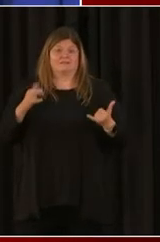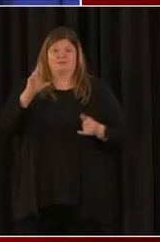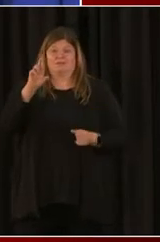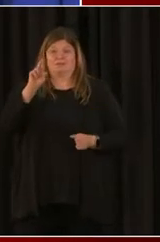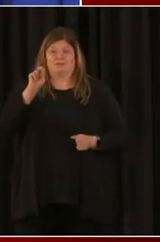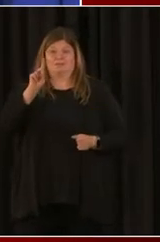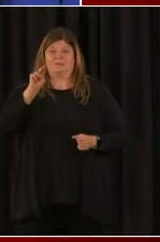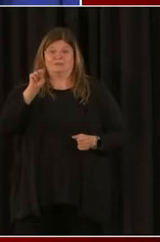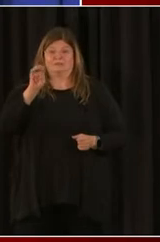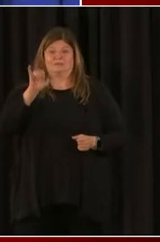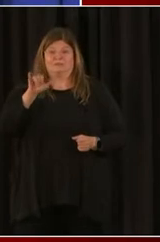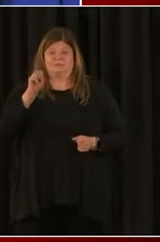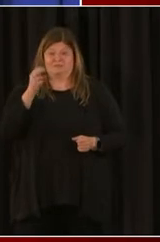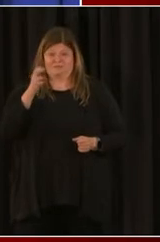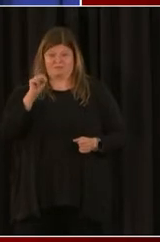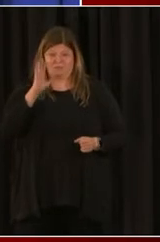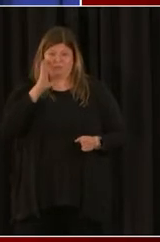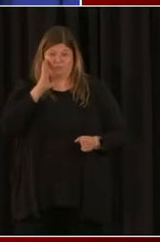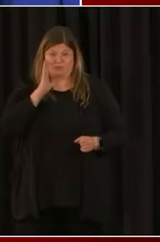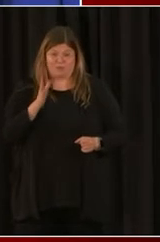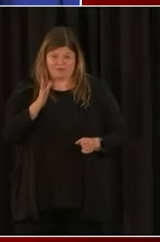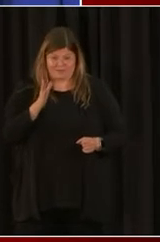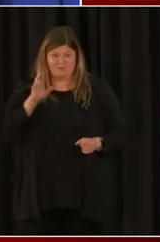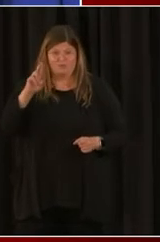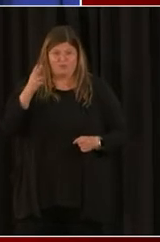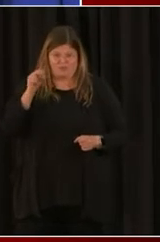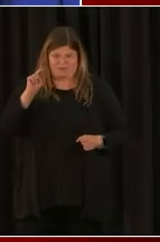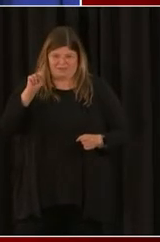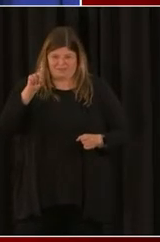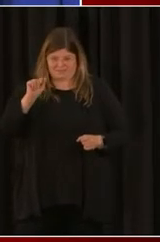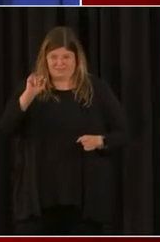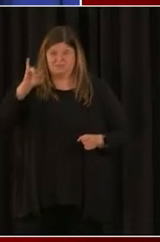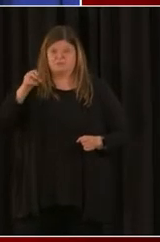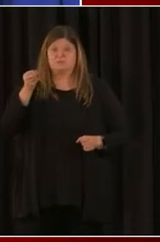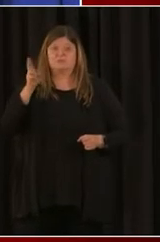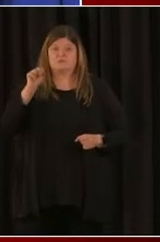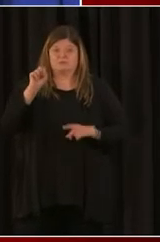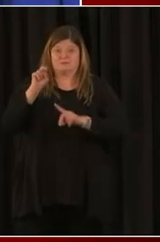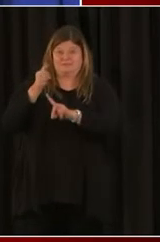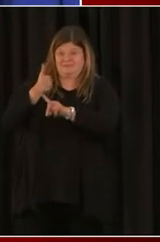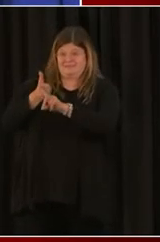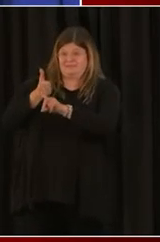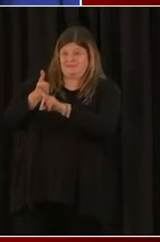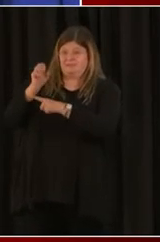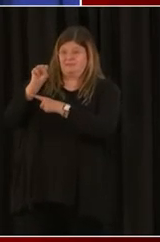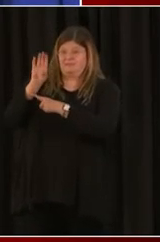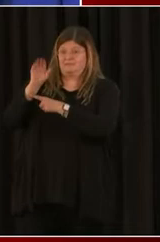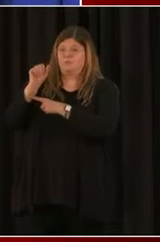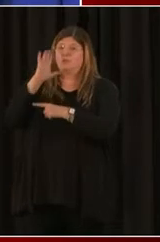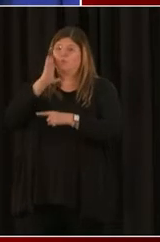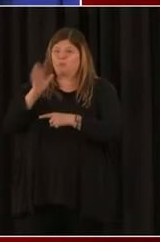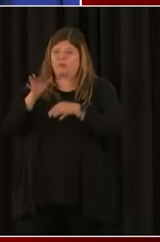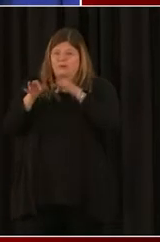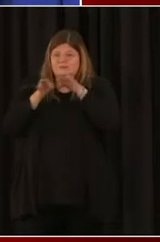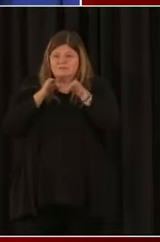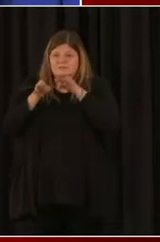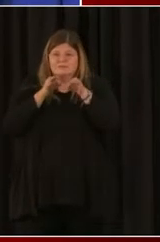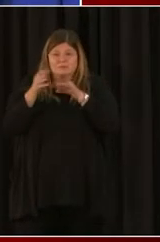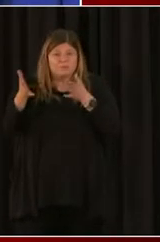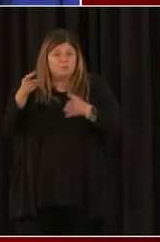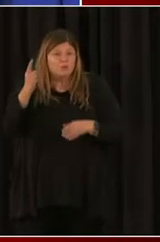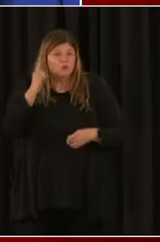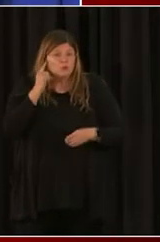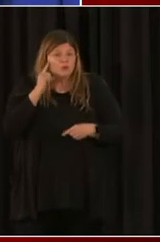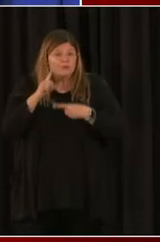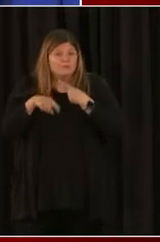SBA. But as you might have heard, the Congress passed a $900 billion stimulus bill, and part of that bill